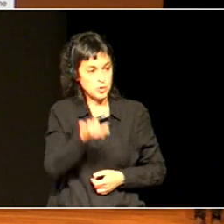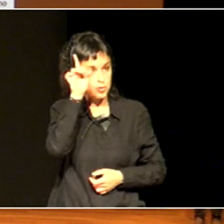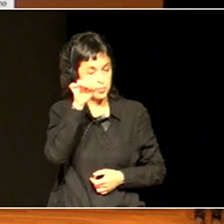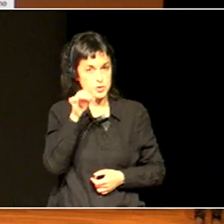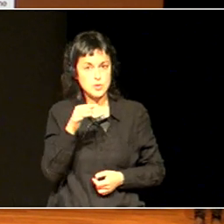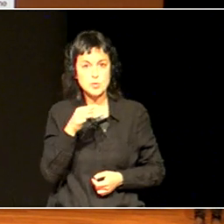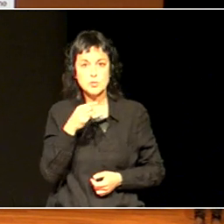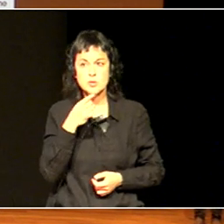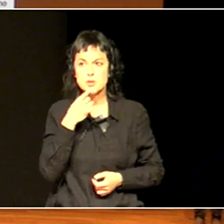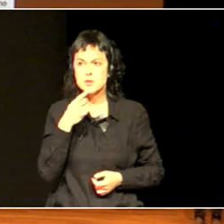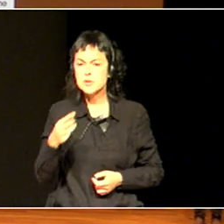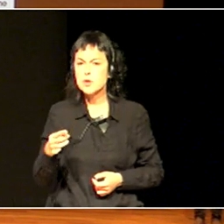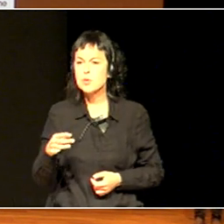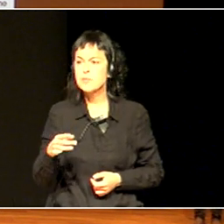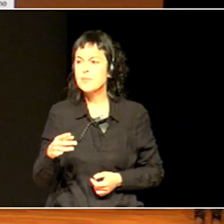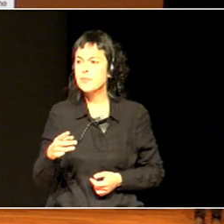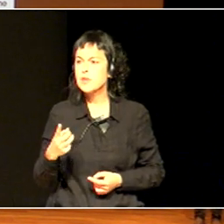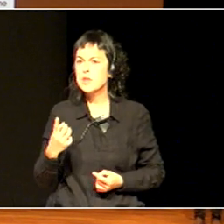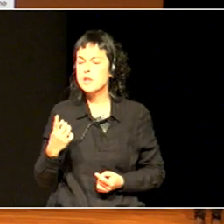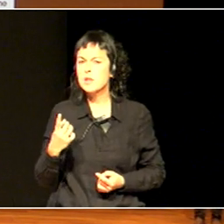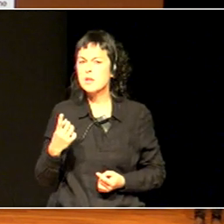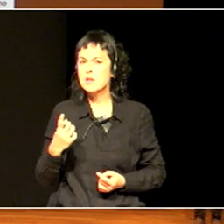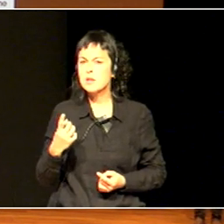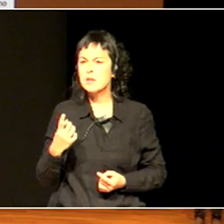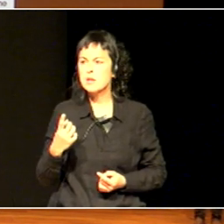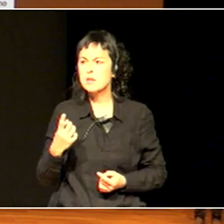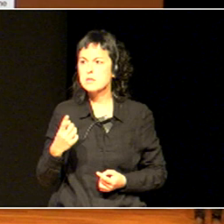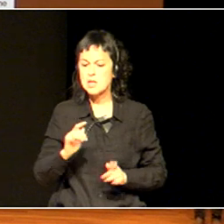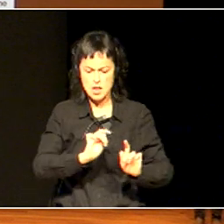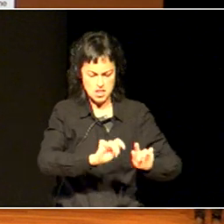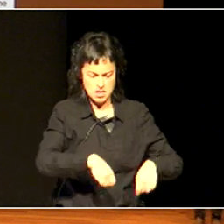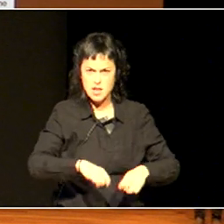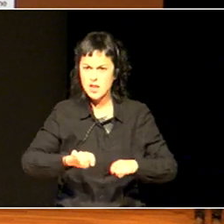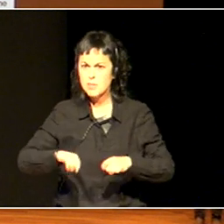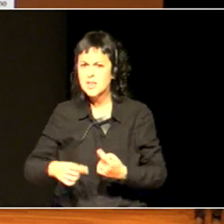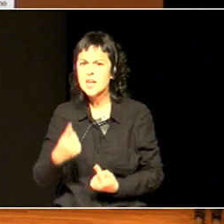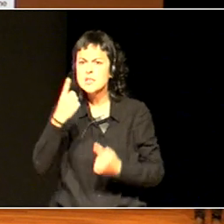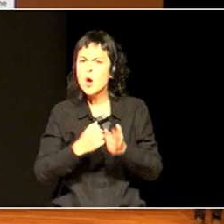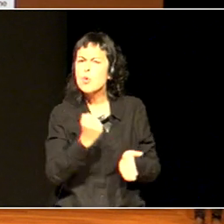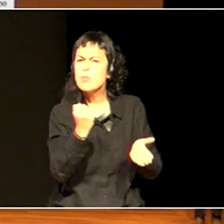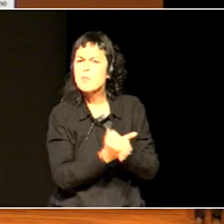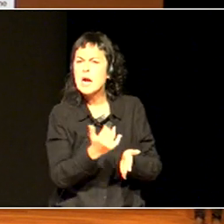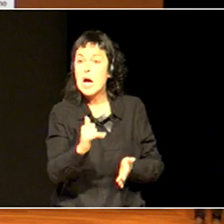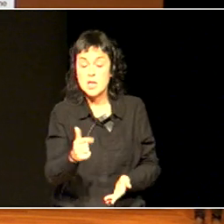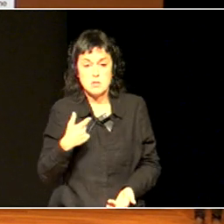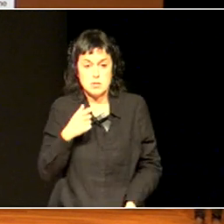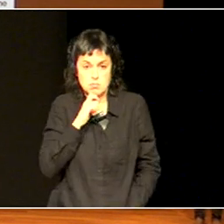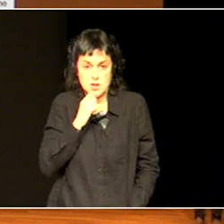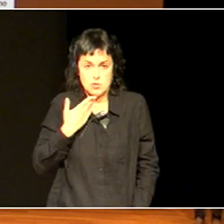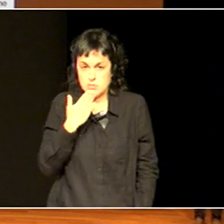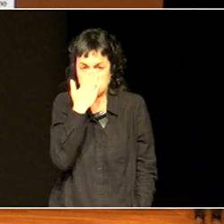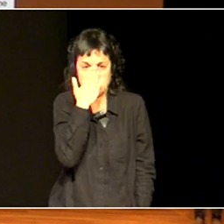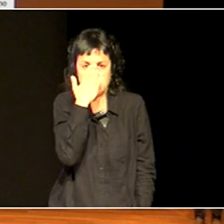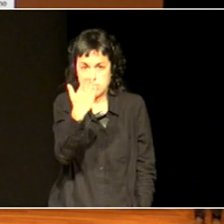So my grandson, he's very honest, and he had a raised part of his shoe in which the